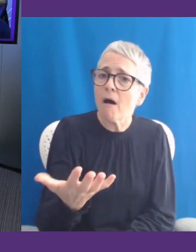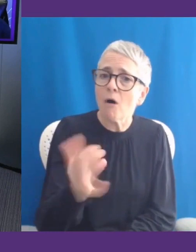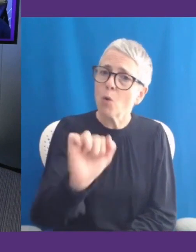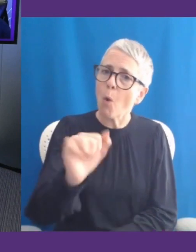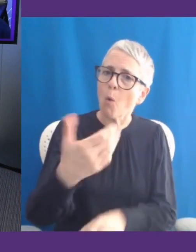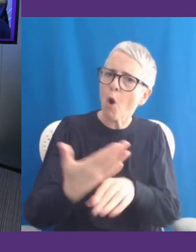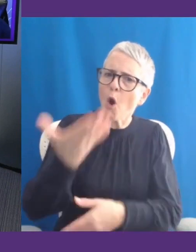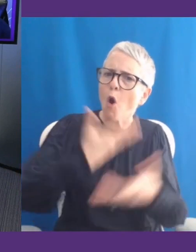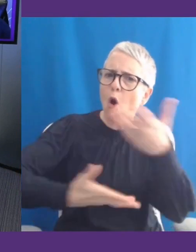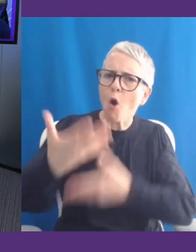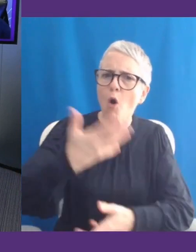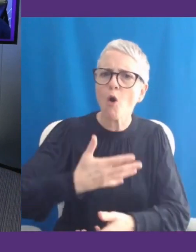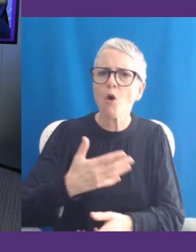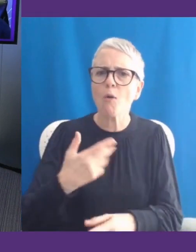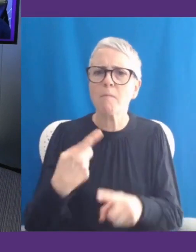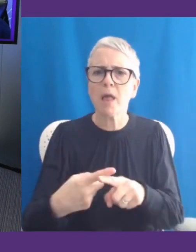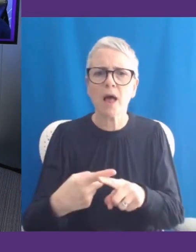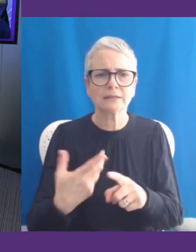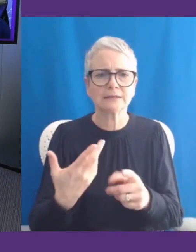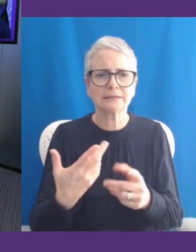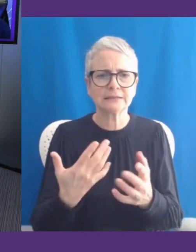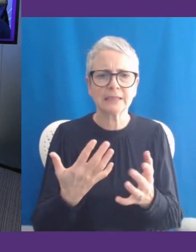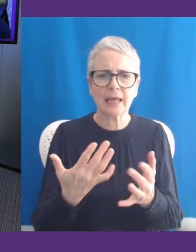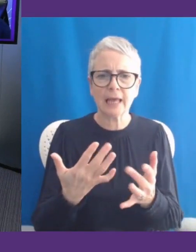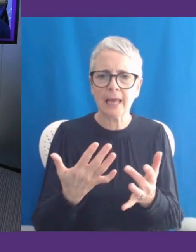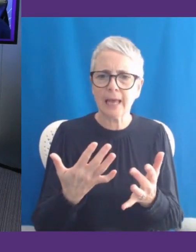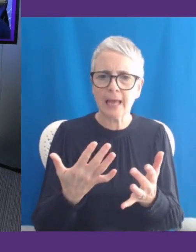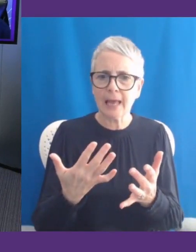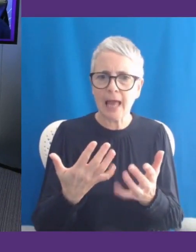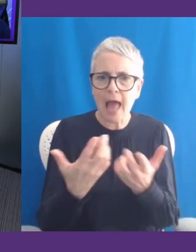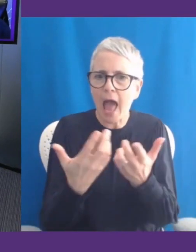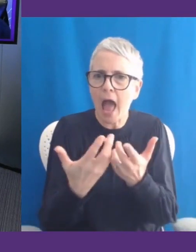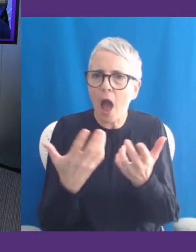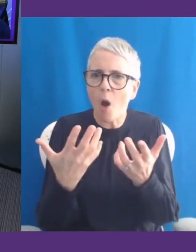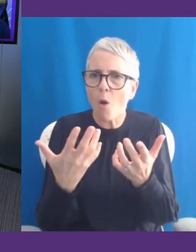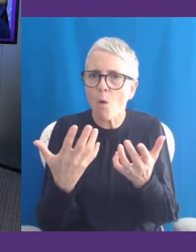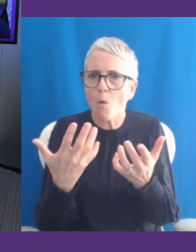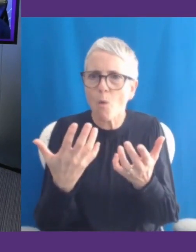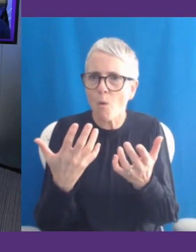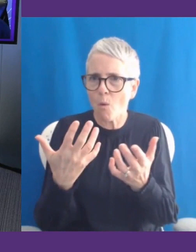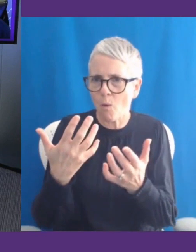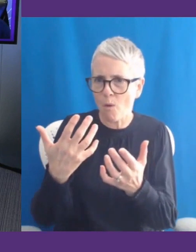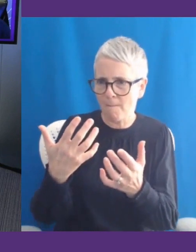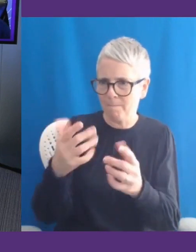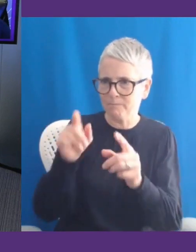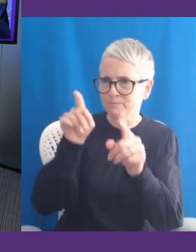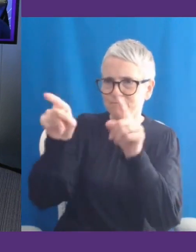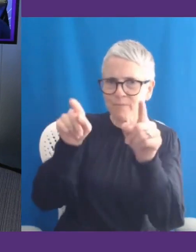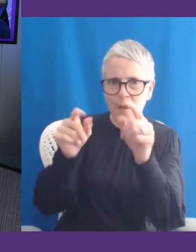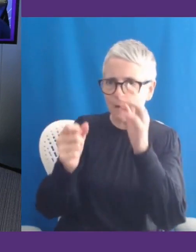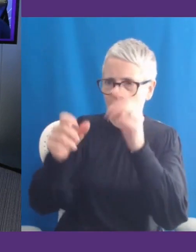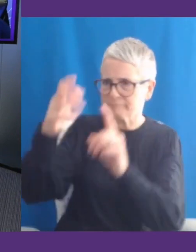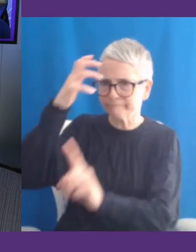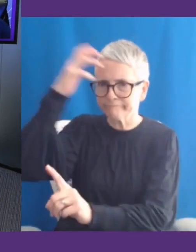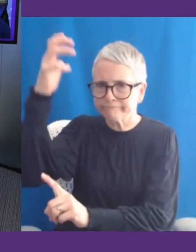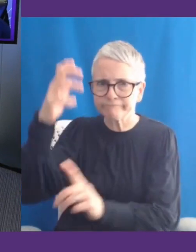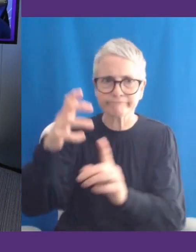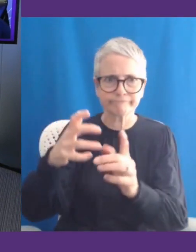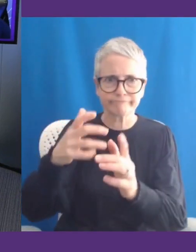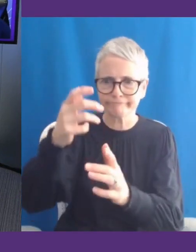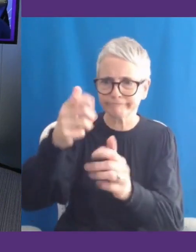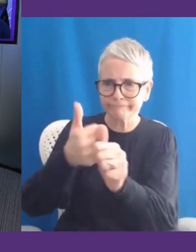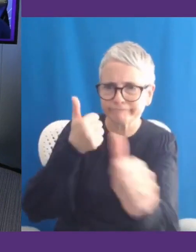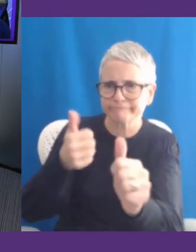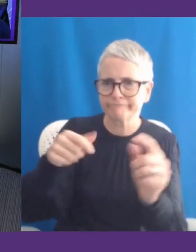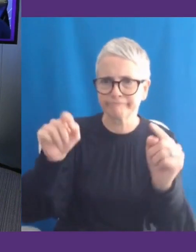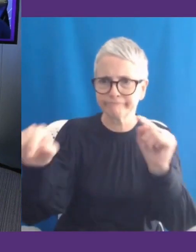this idea about how we connect, you know, between those different stakeholders that Ryland's suggested there and particularly from your perspective, you know, how those connections